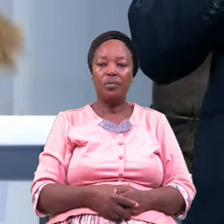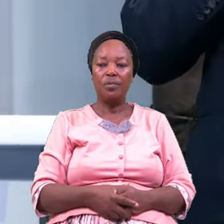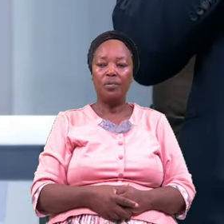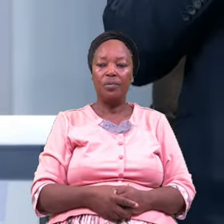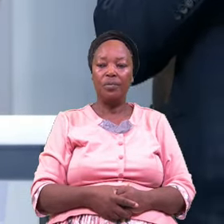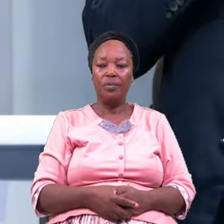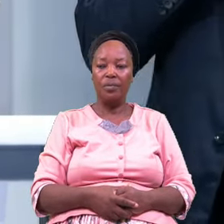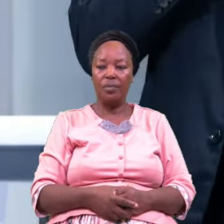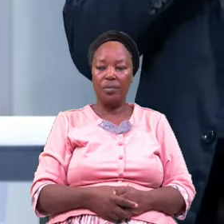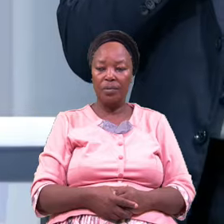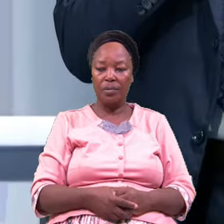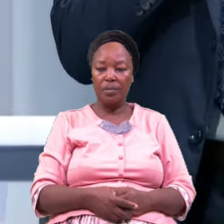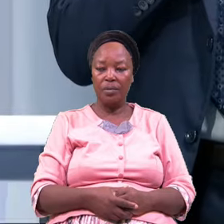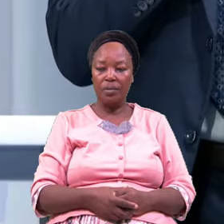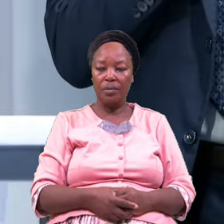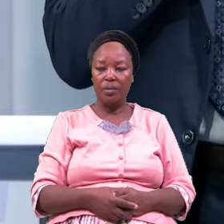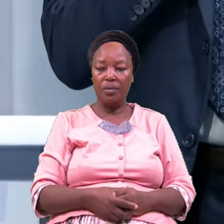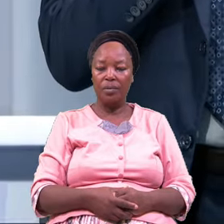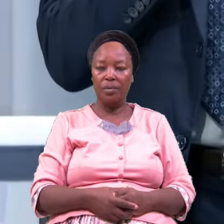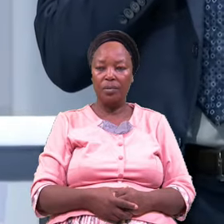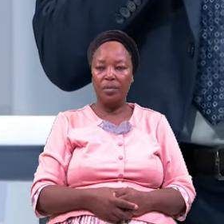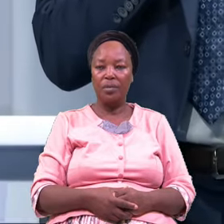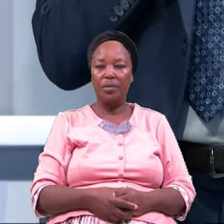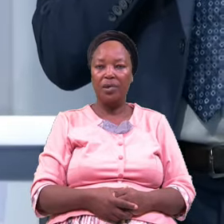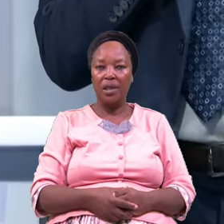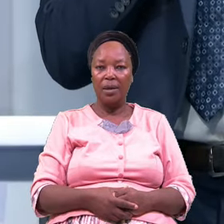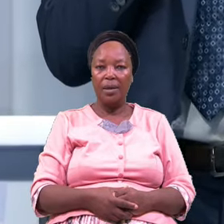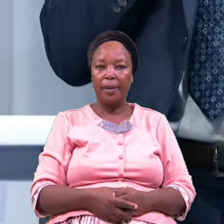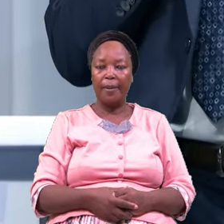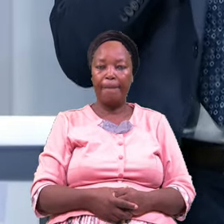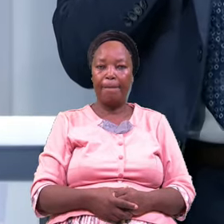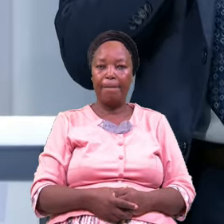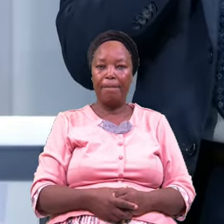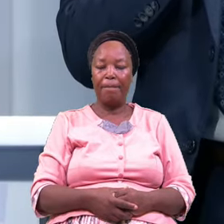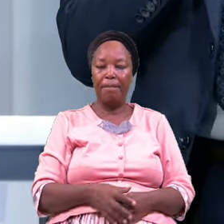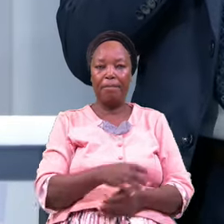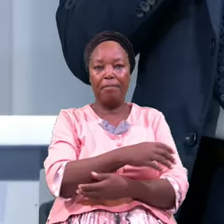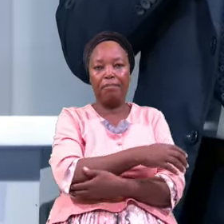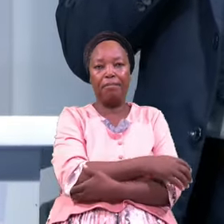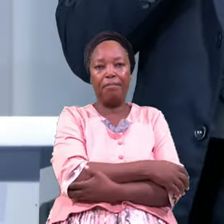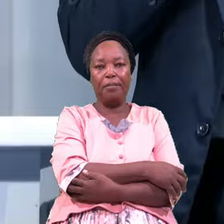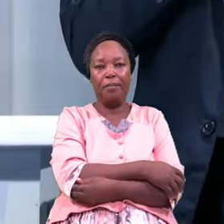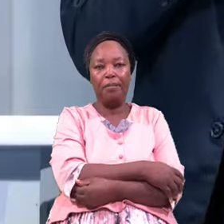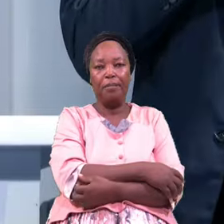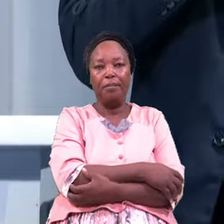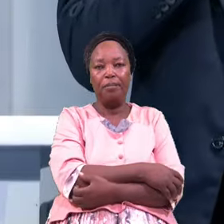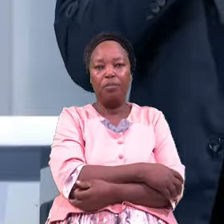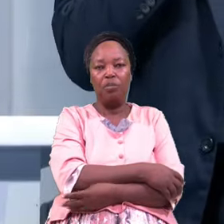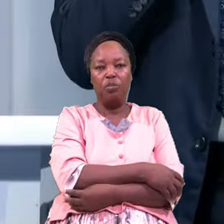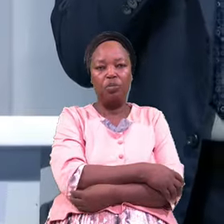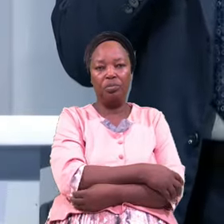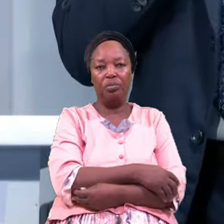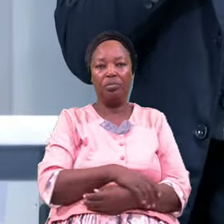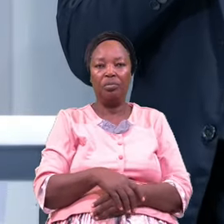The Location There Then In Sousa In Mundani Quata So Everywhere